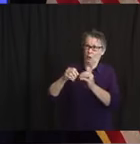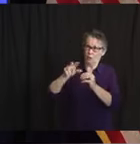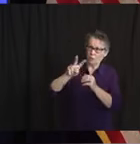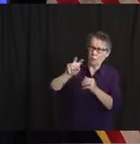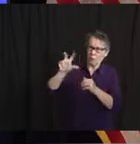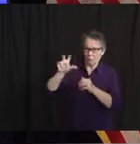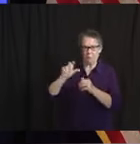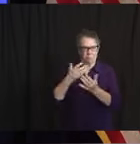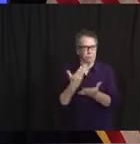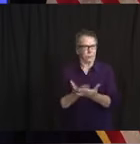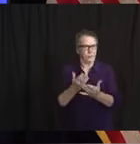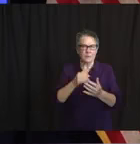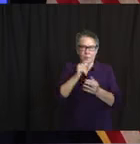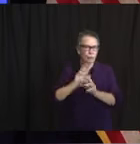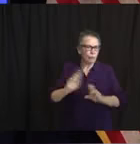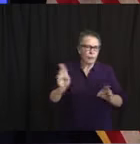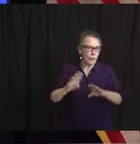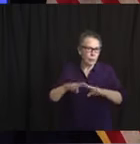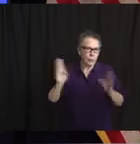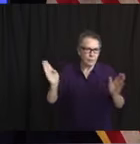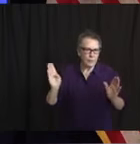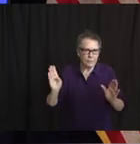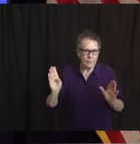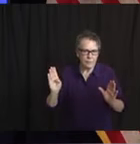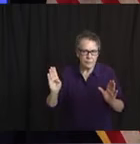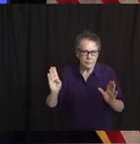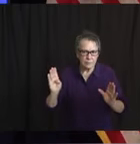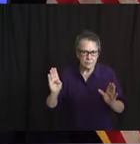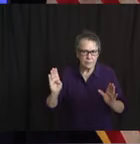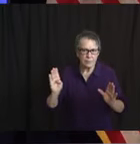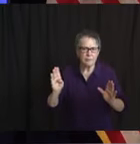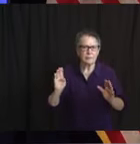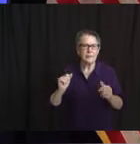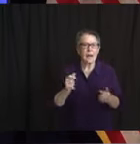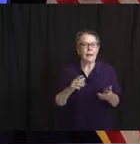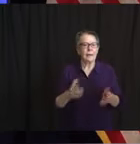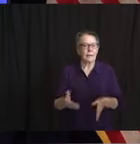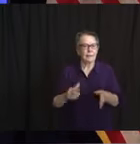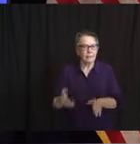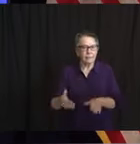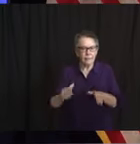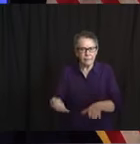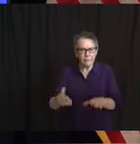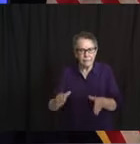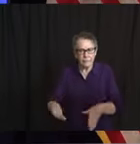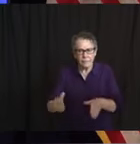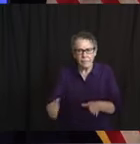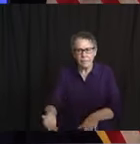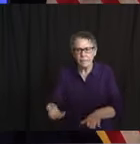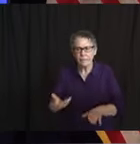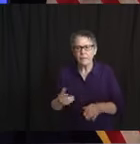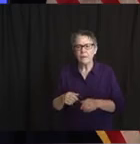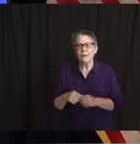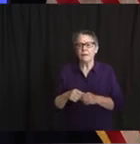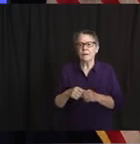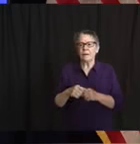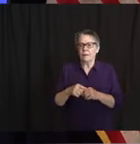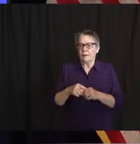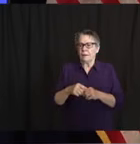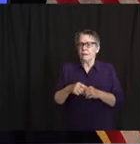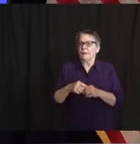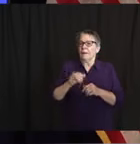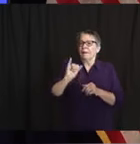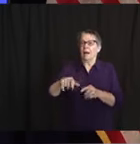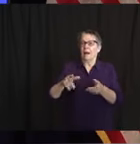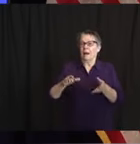from folks who were infected, Christina, three plus maybe four weeks ago. New hospitalizations is a new hospitalization literally between 10